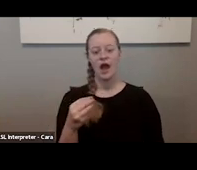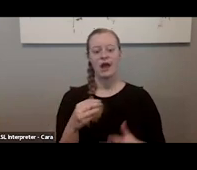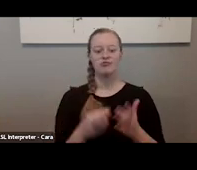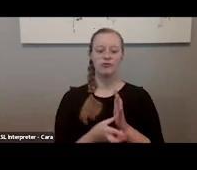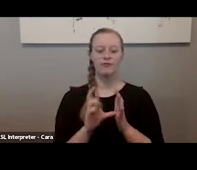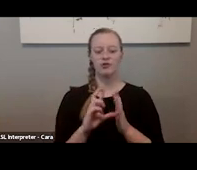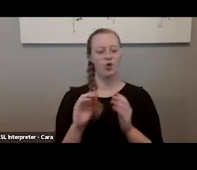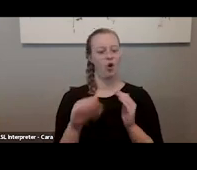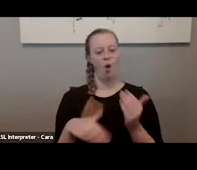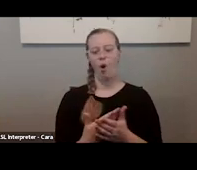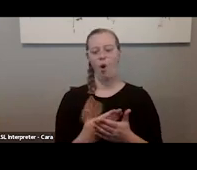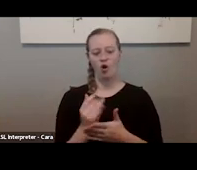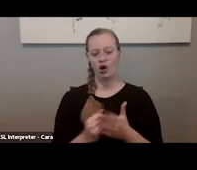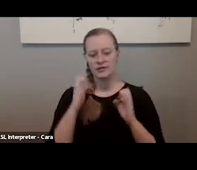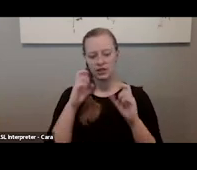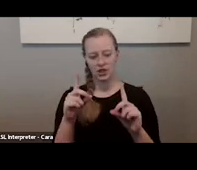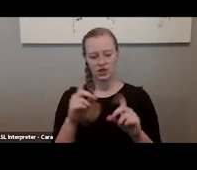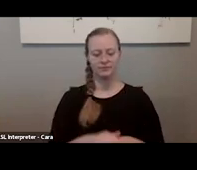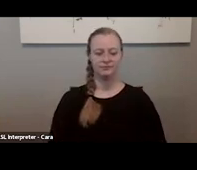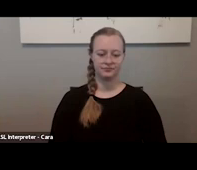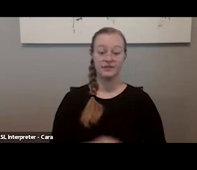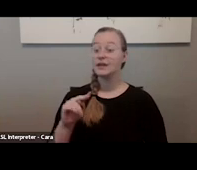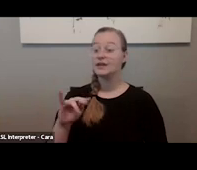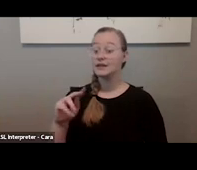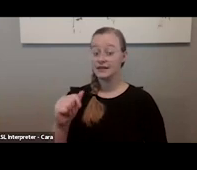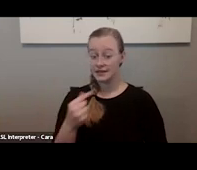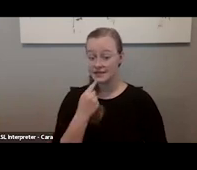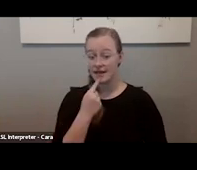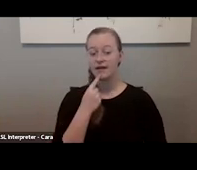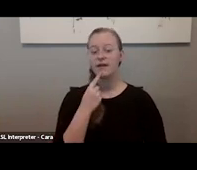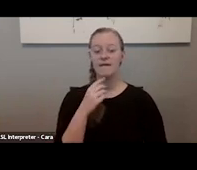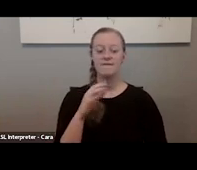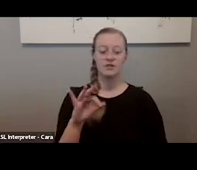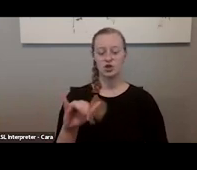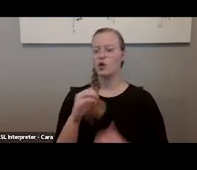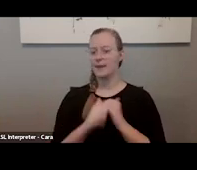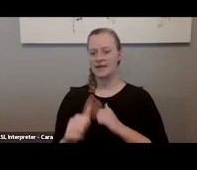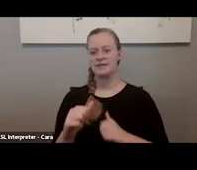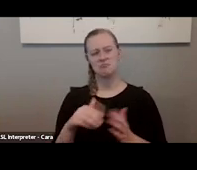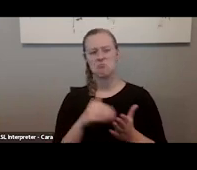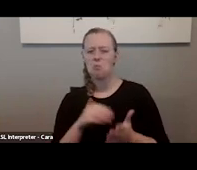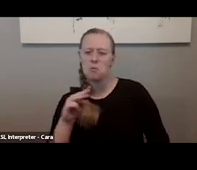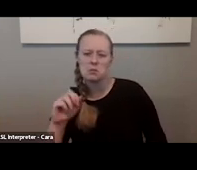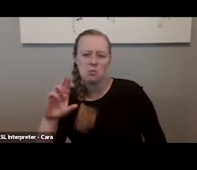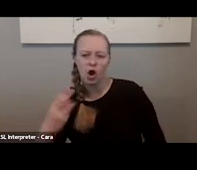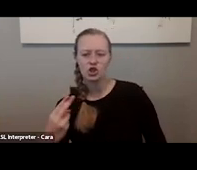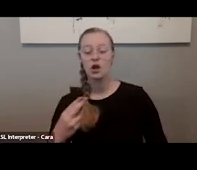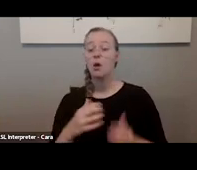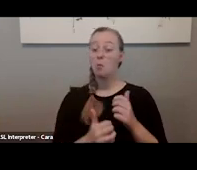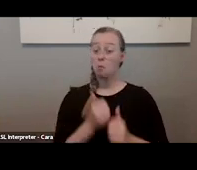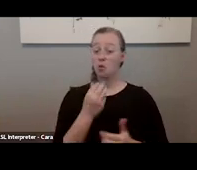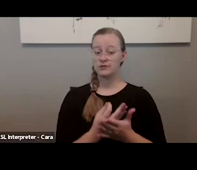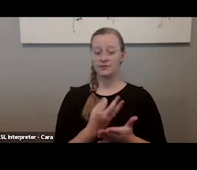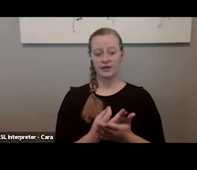Like Nina said, the FY24 appropriations were passed in mid-March, and most of the funding remained level from